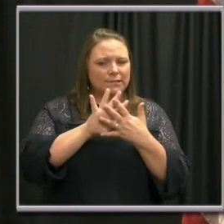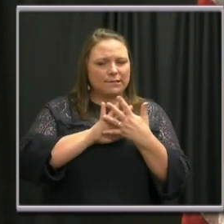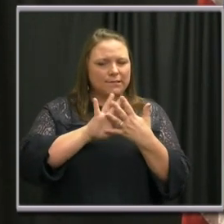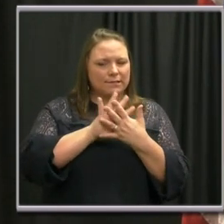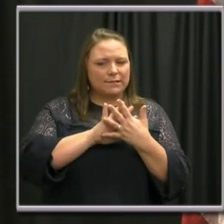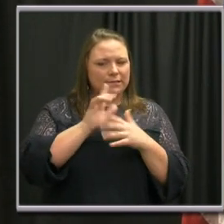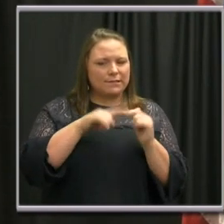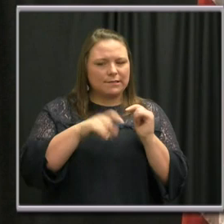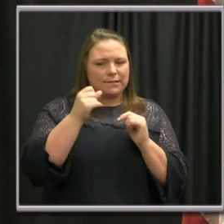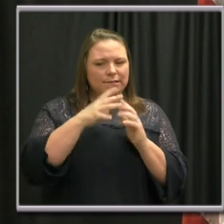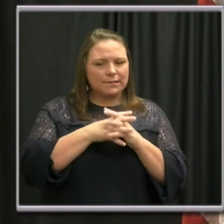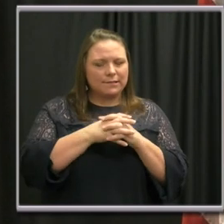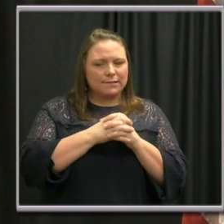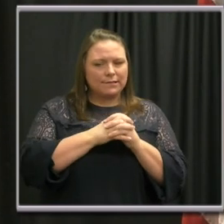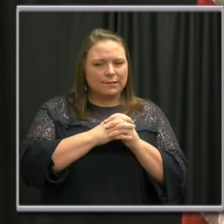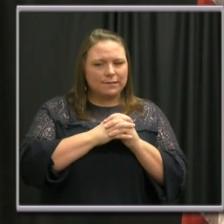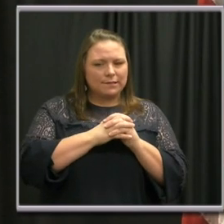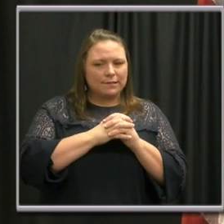morning.